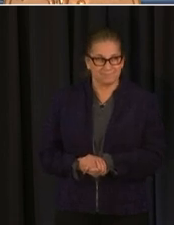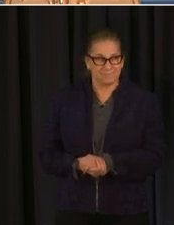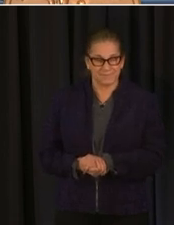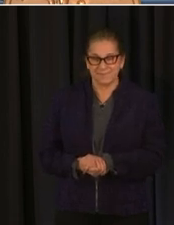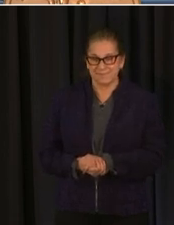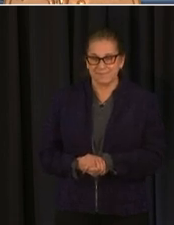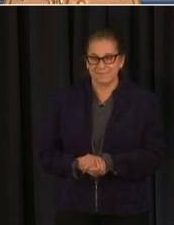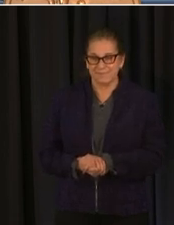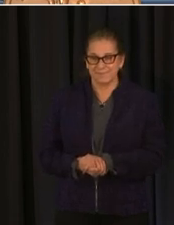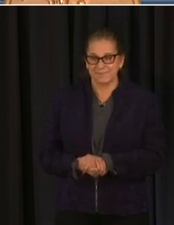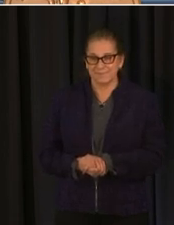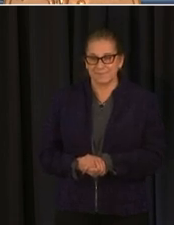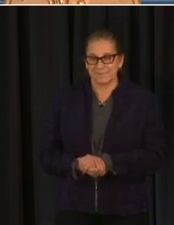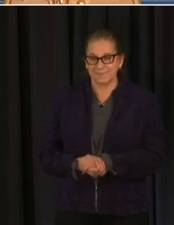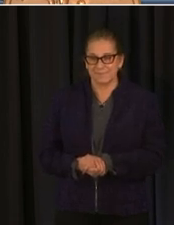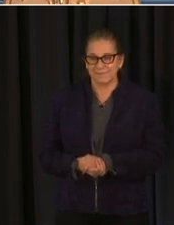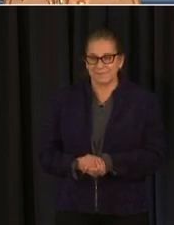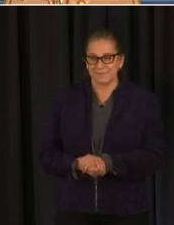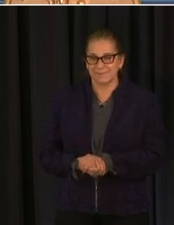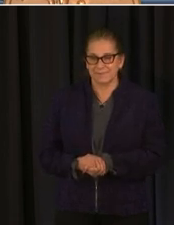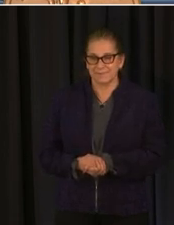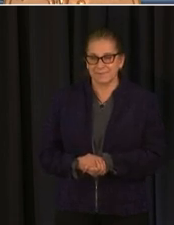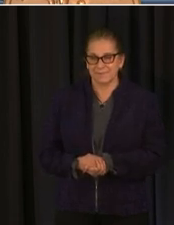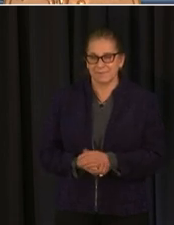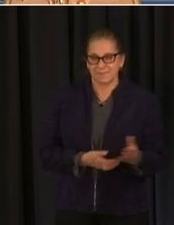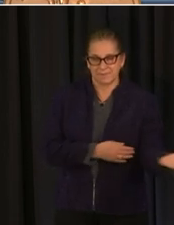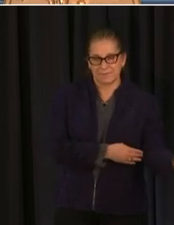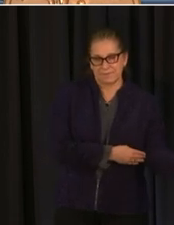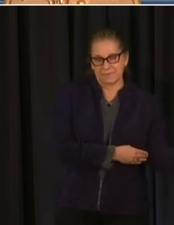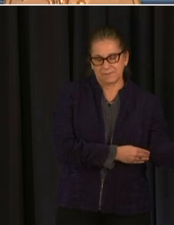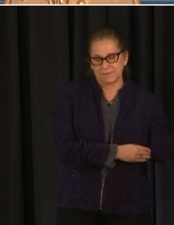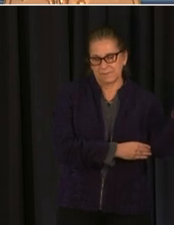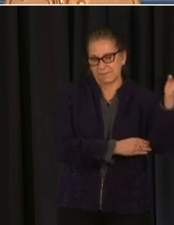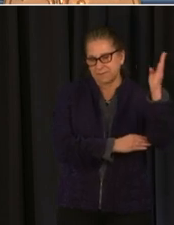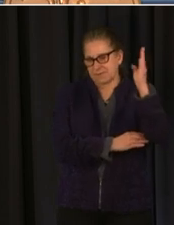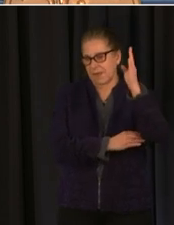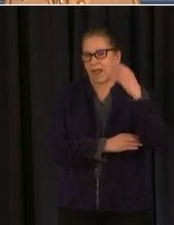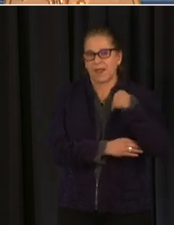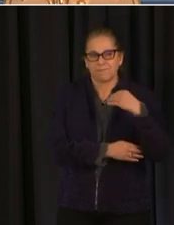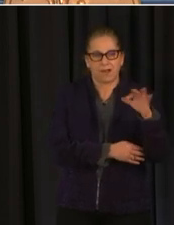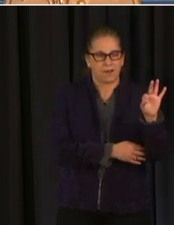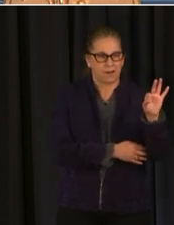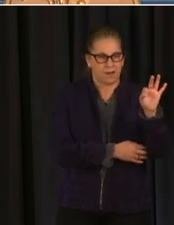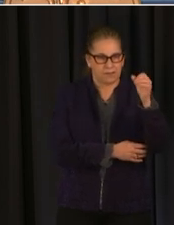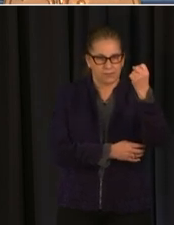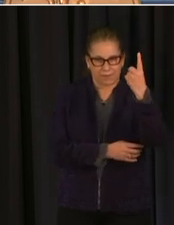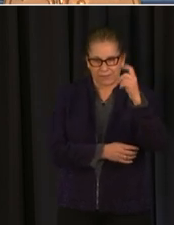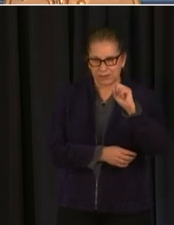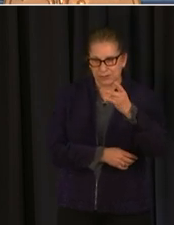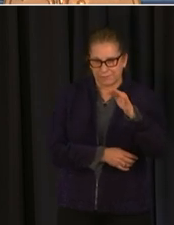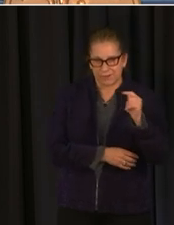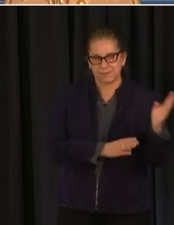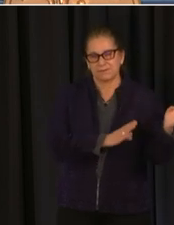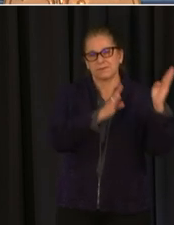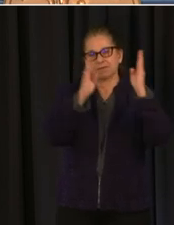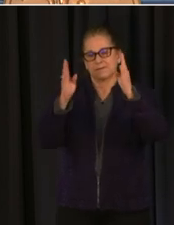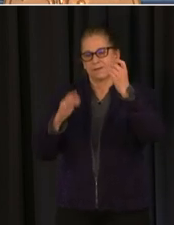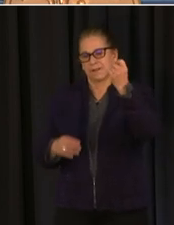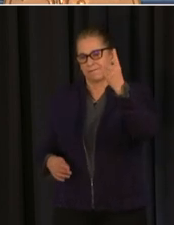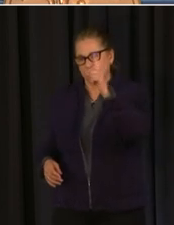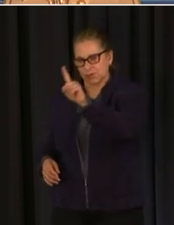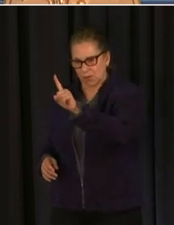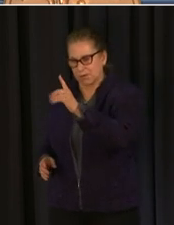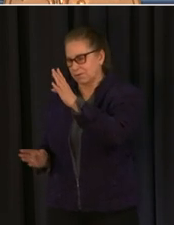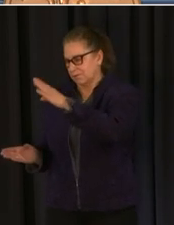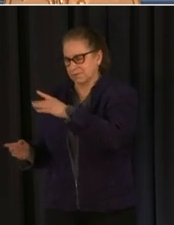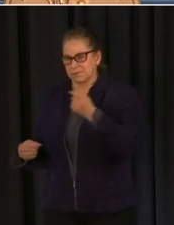9 a.m and 11 a.m and we will also be in the coming days talking